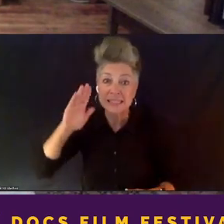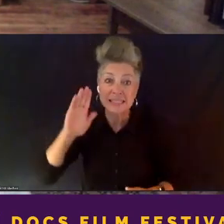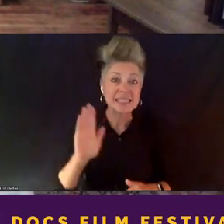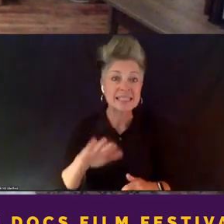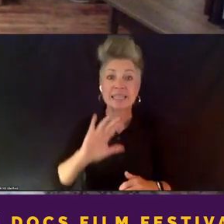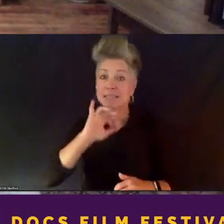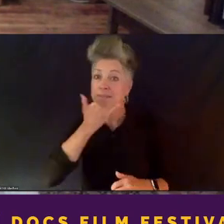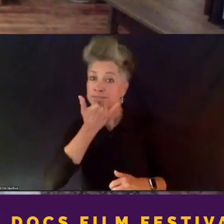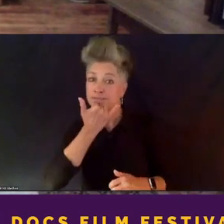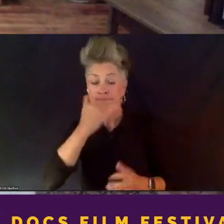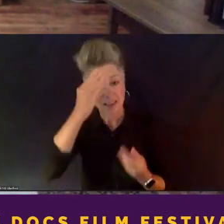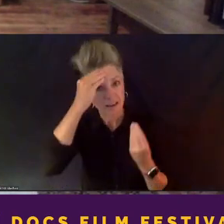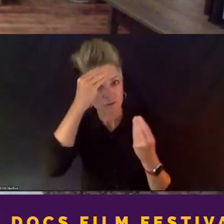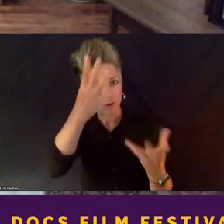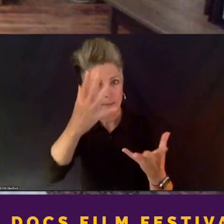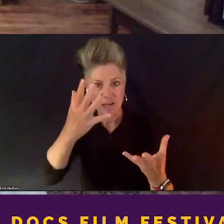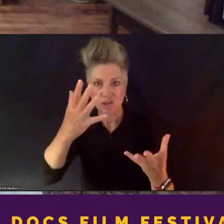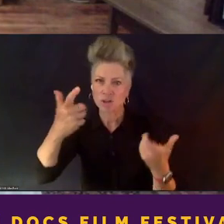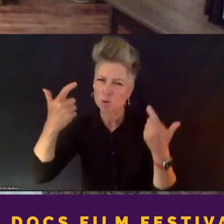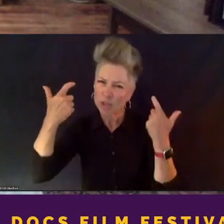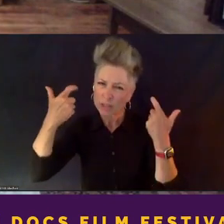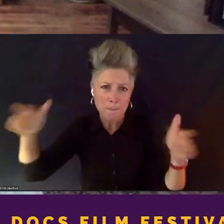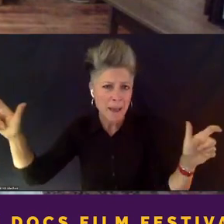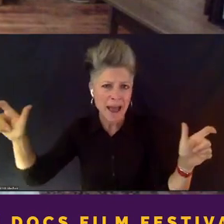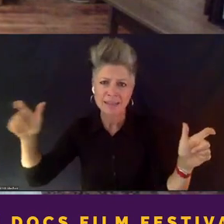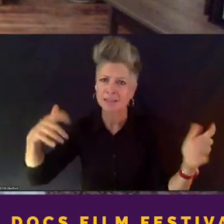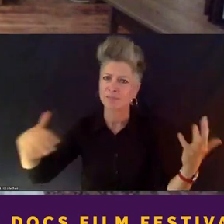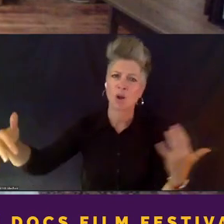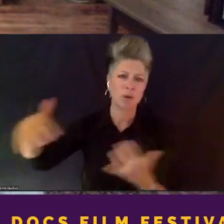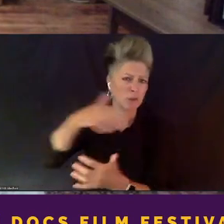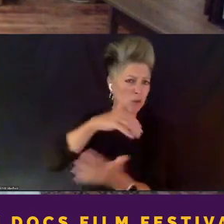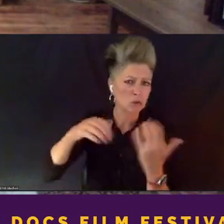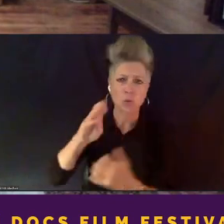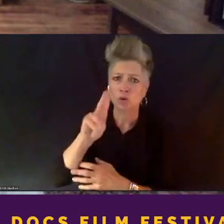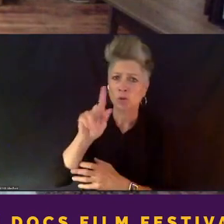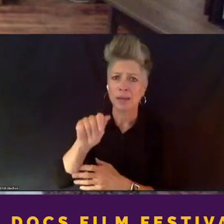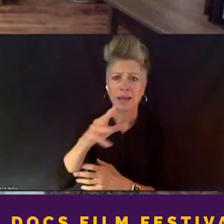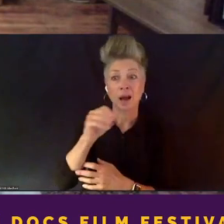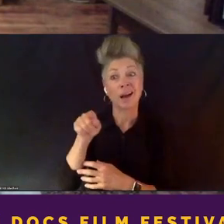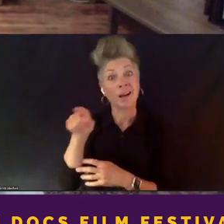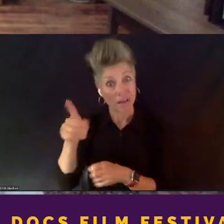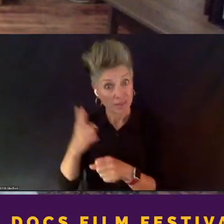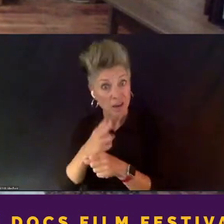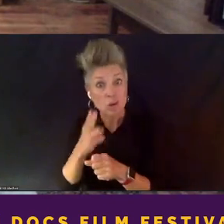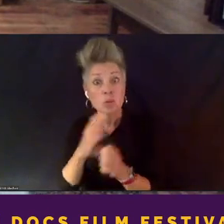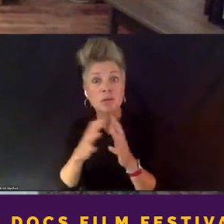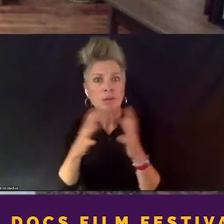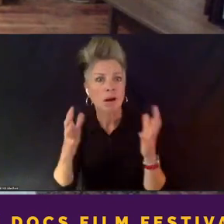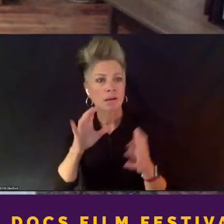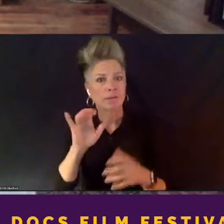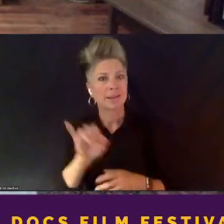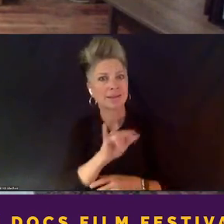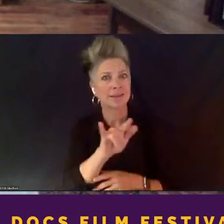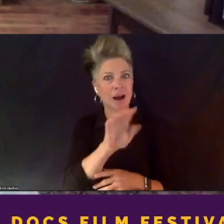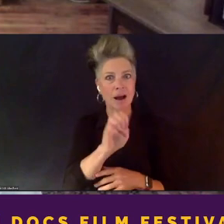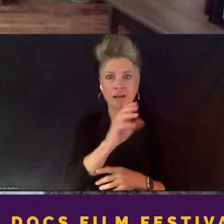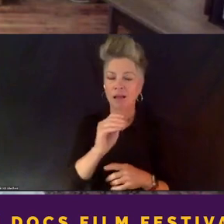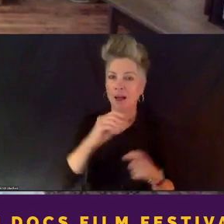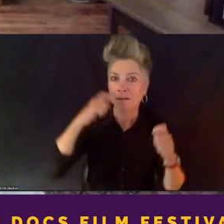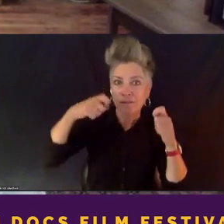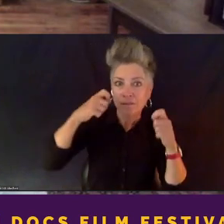social media and on media, and that has used a lot of the stylistic and, uh, and filmmaking approaches,